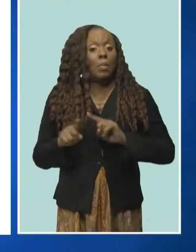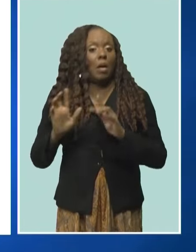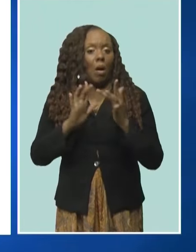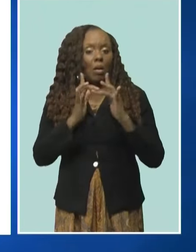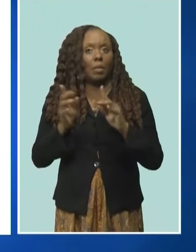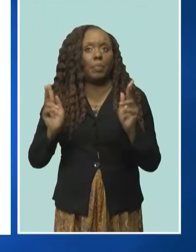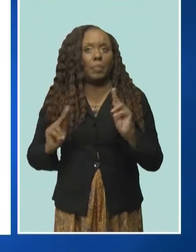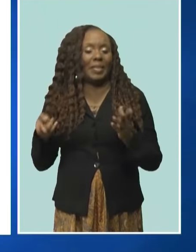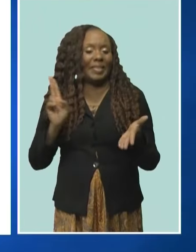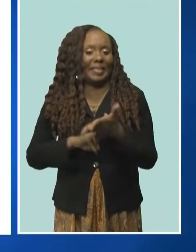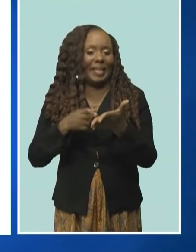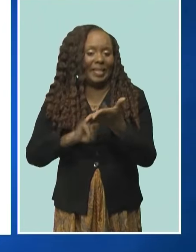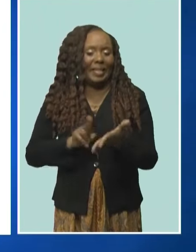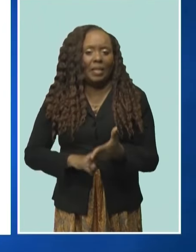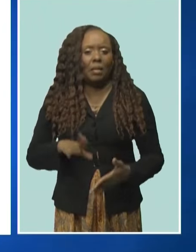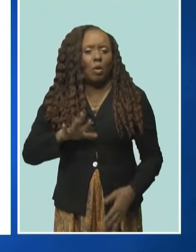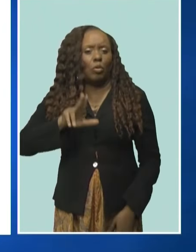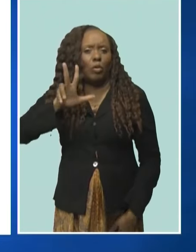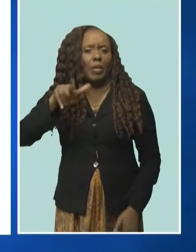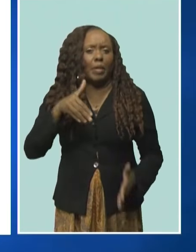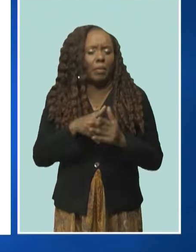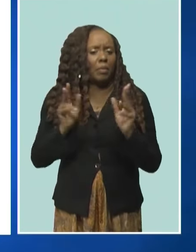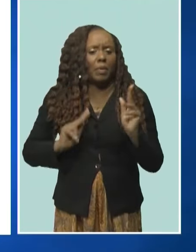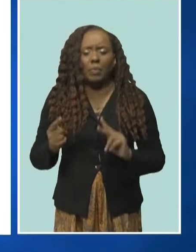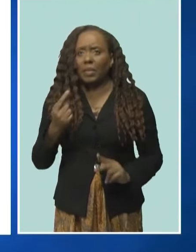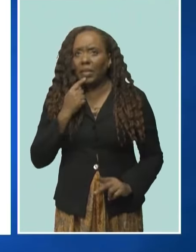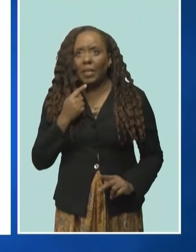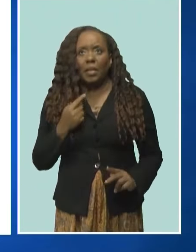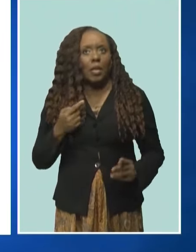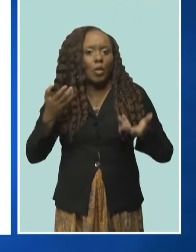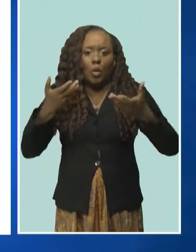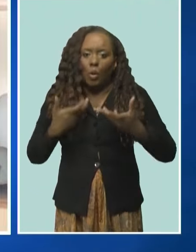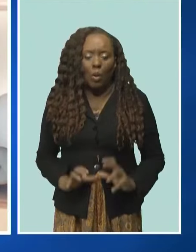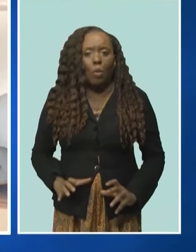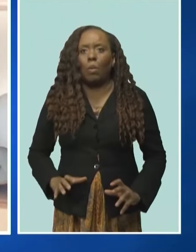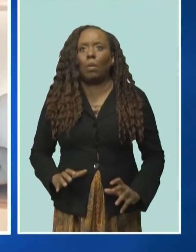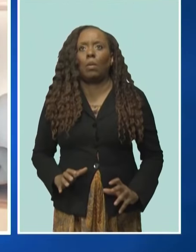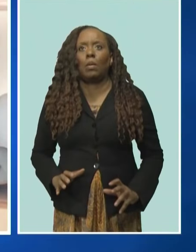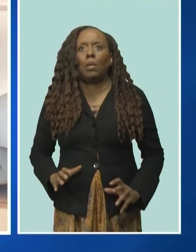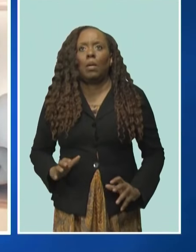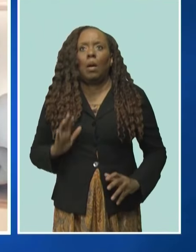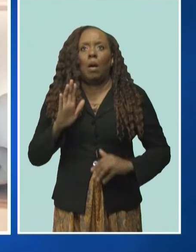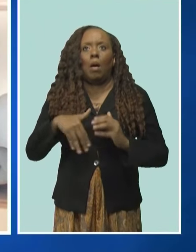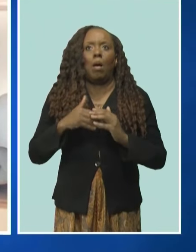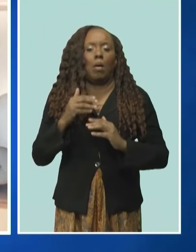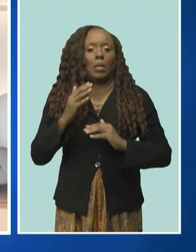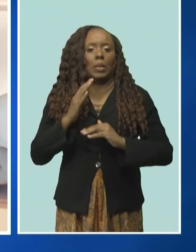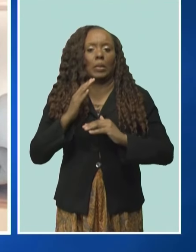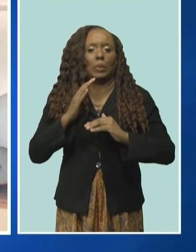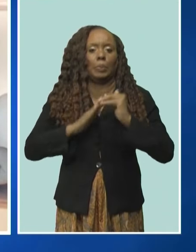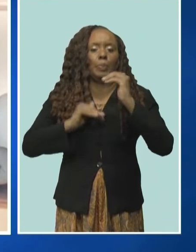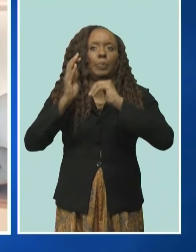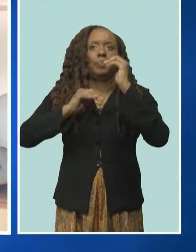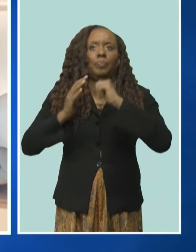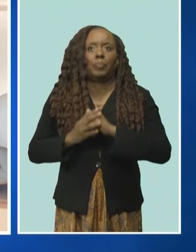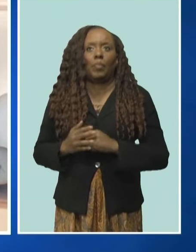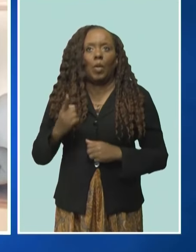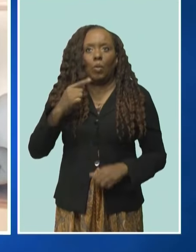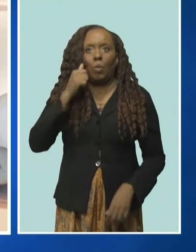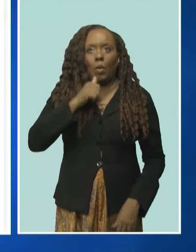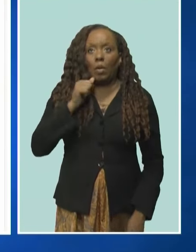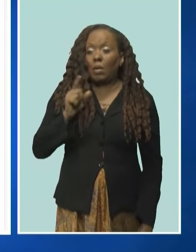3,000 signatures fighting to keep the East Coast sweet. Lana Whitley, a Barbadian living abroad,